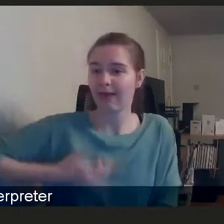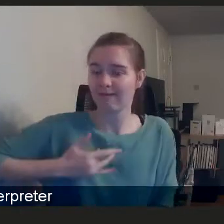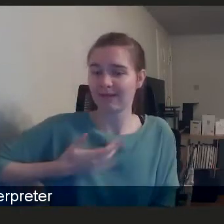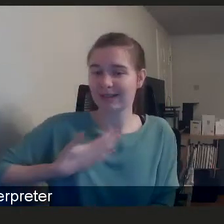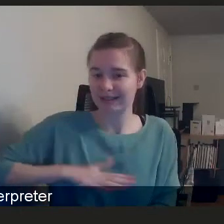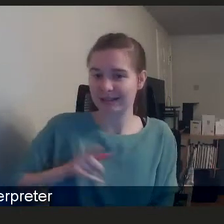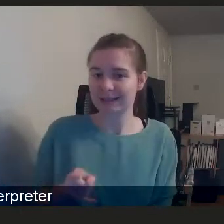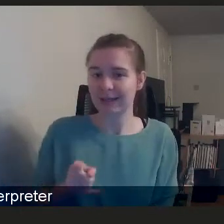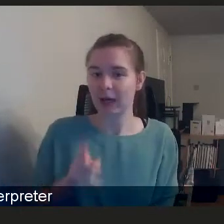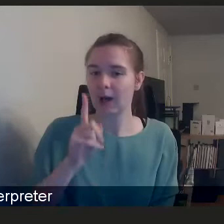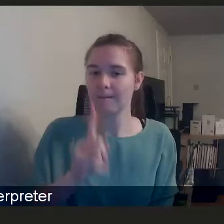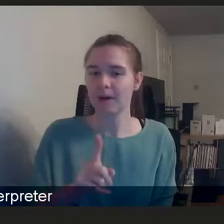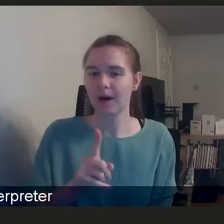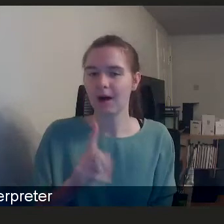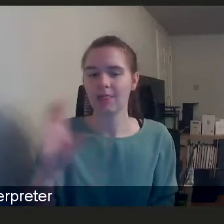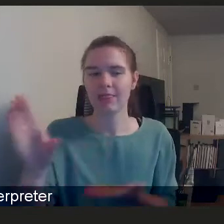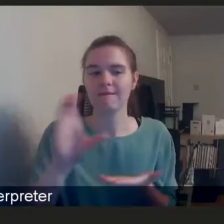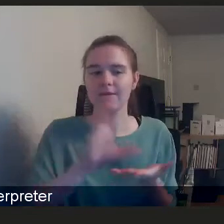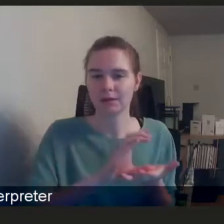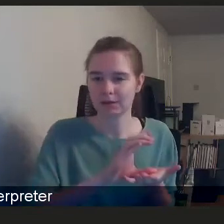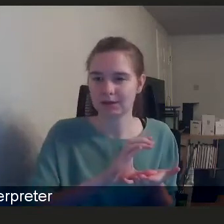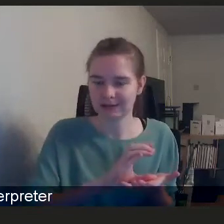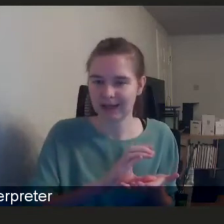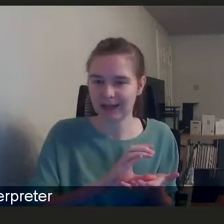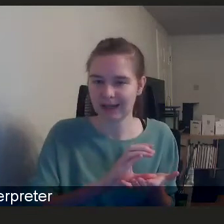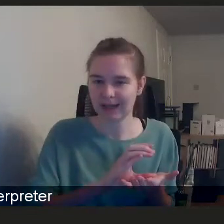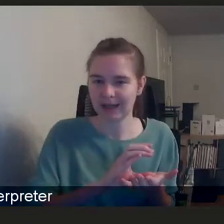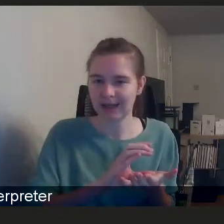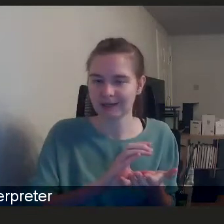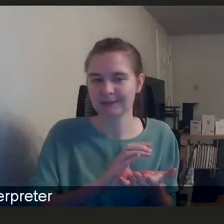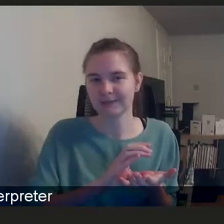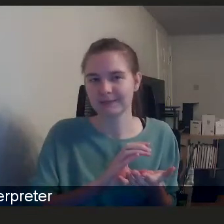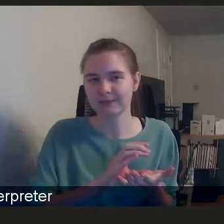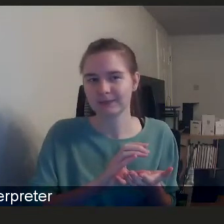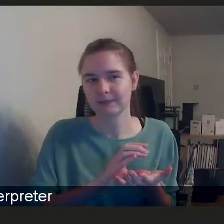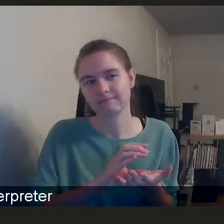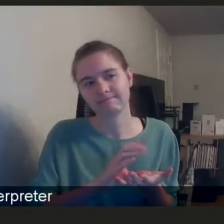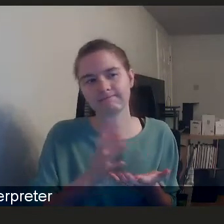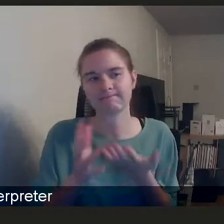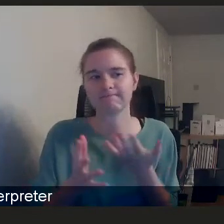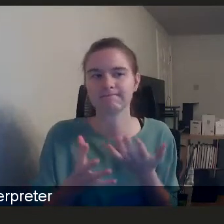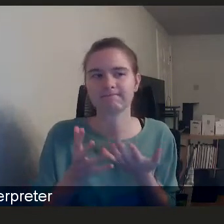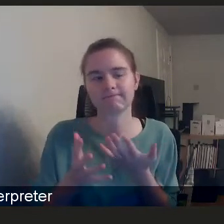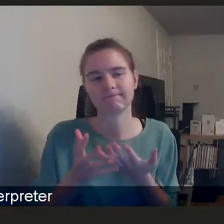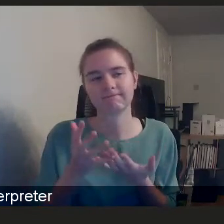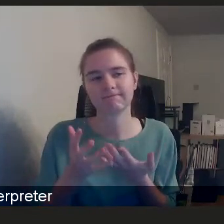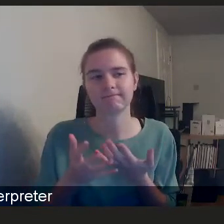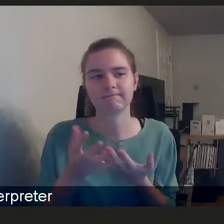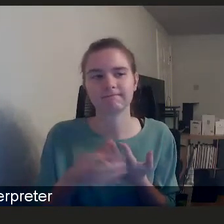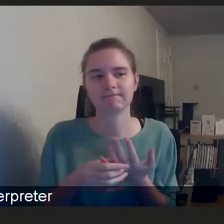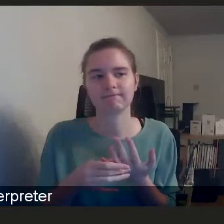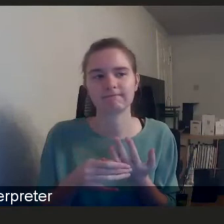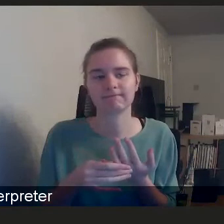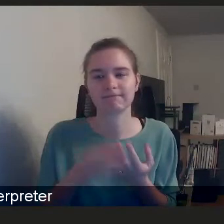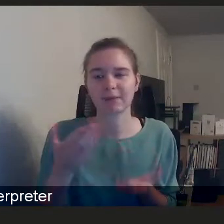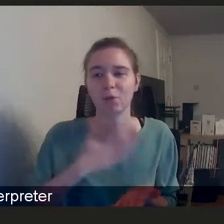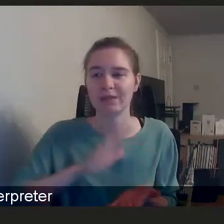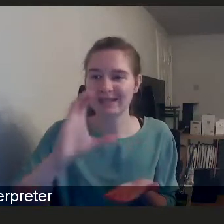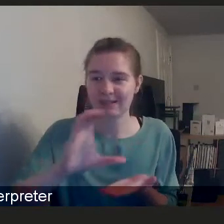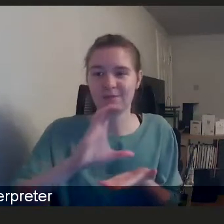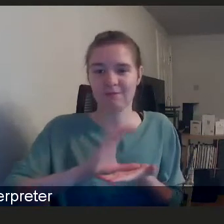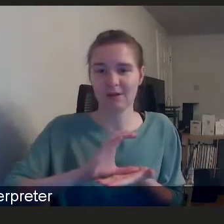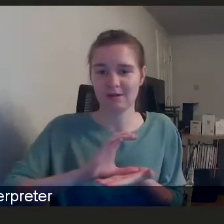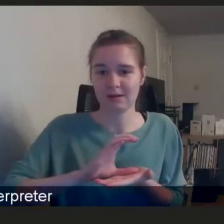the proportion of funding is flowing to the point of the point of need and we've got very